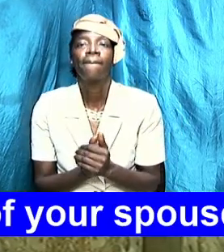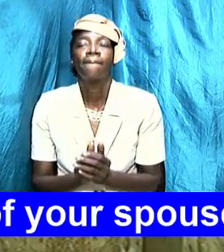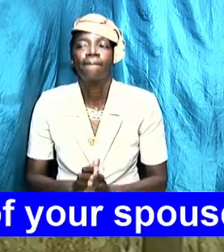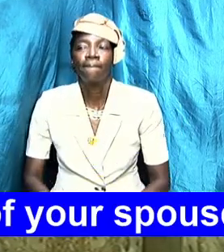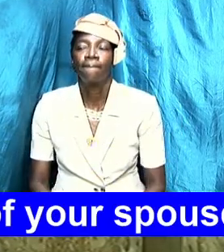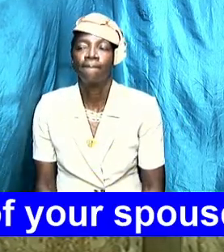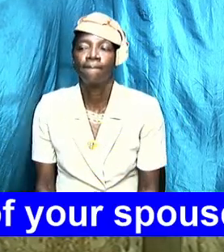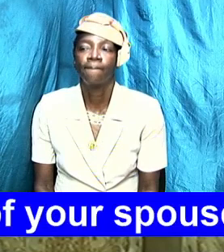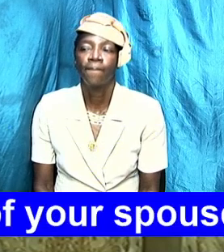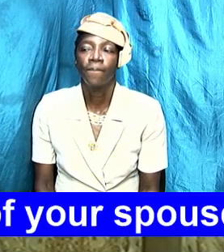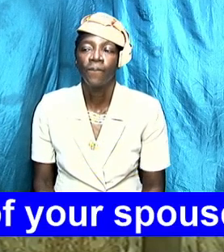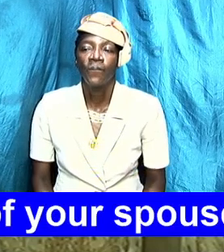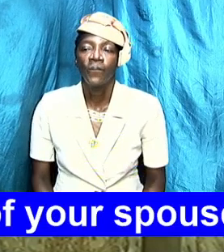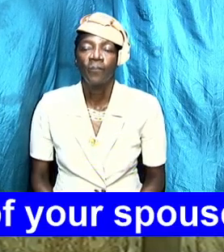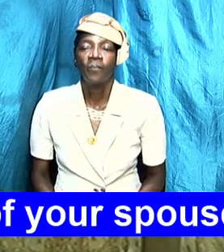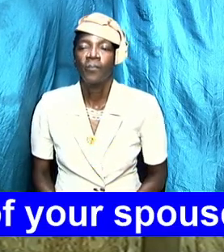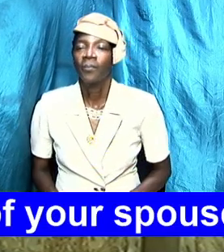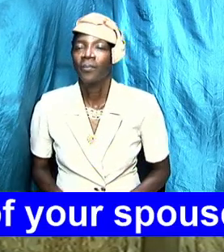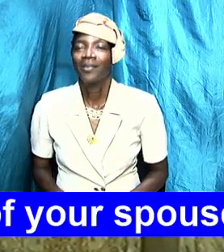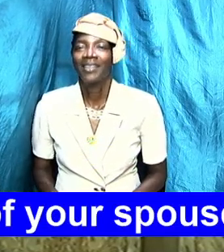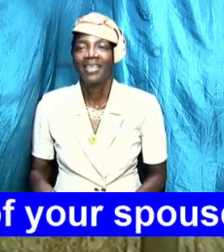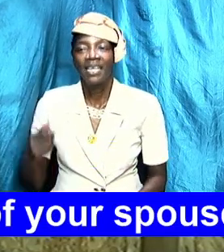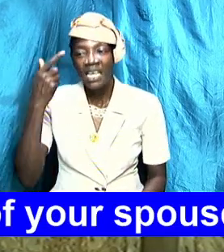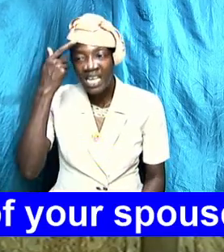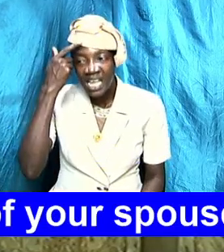he is not yet made